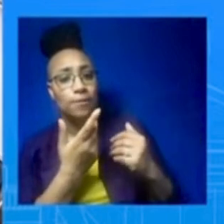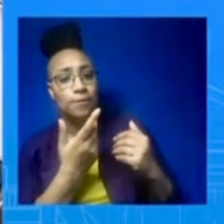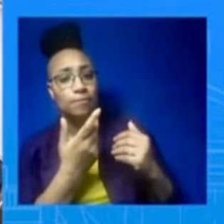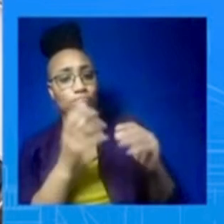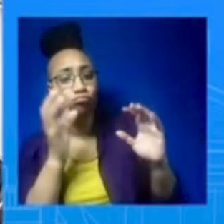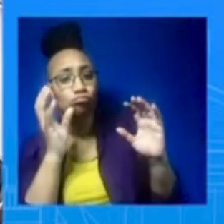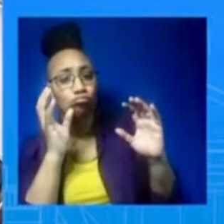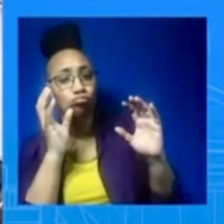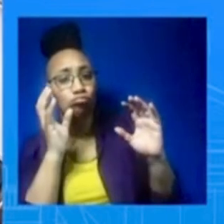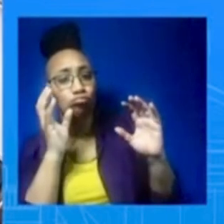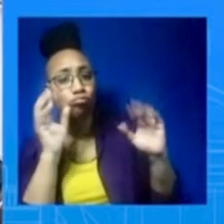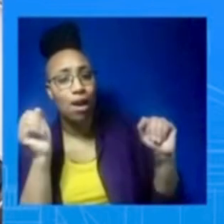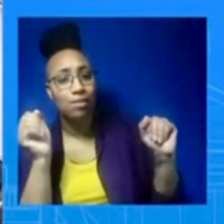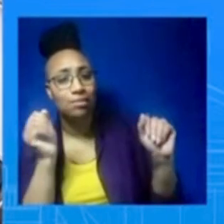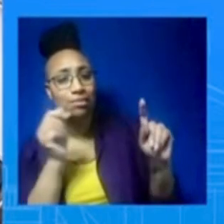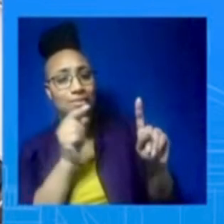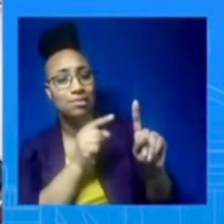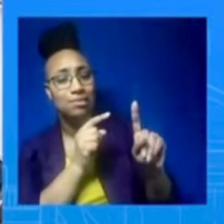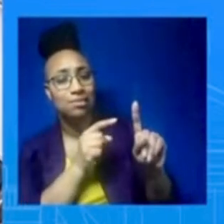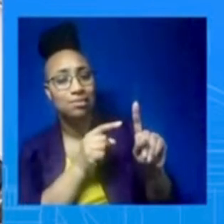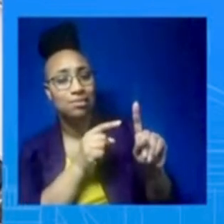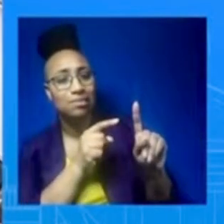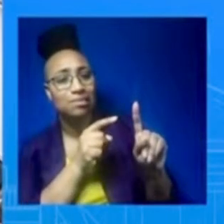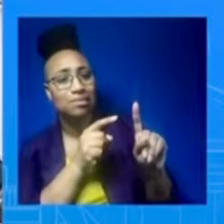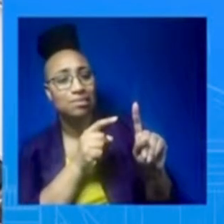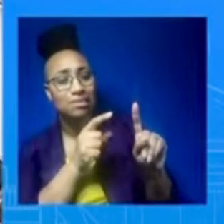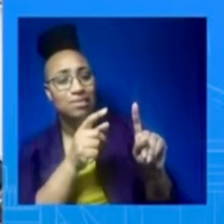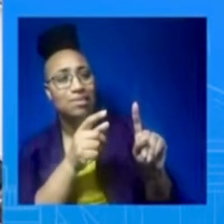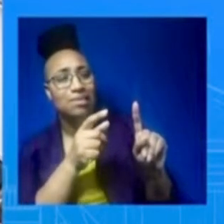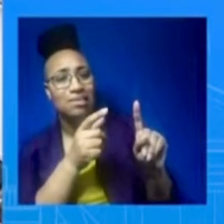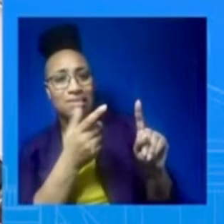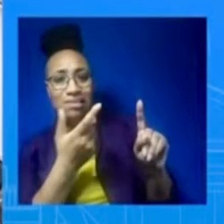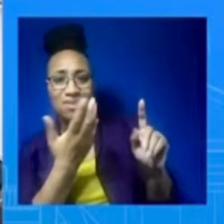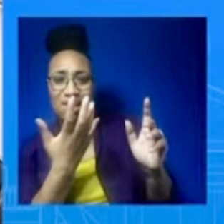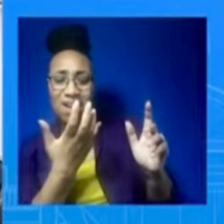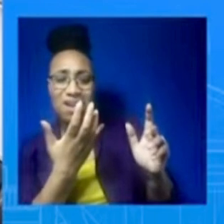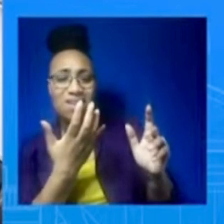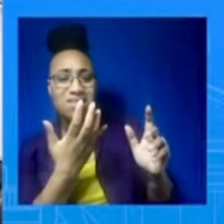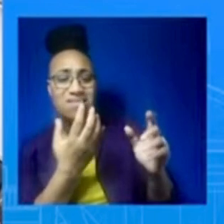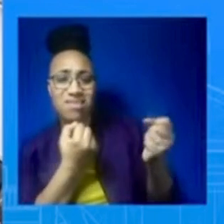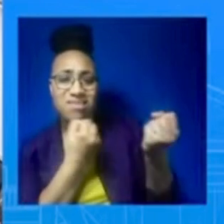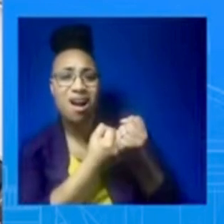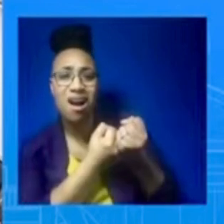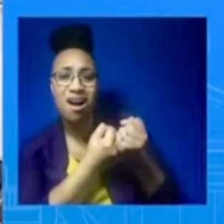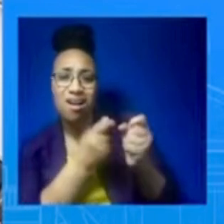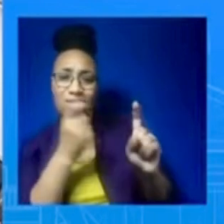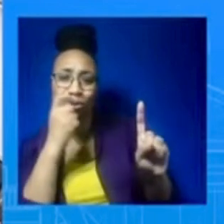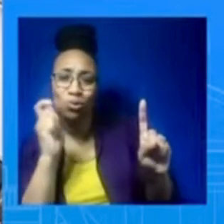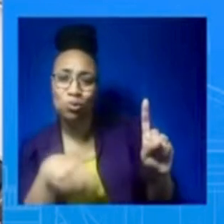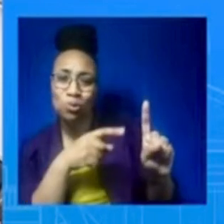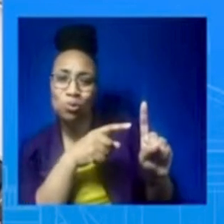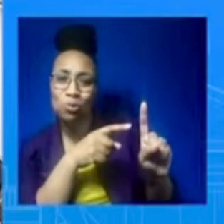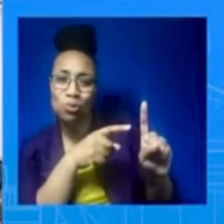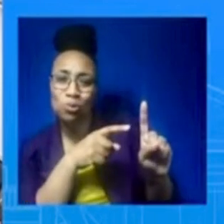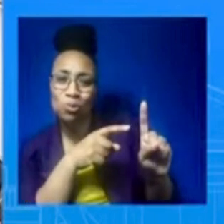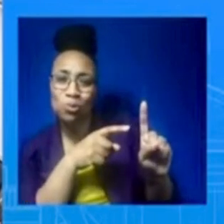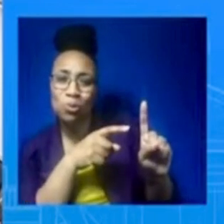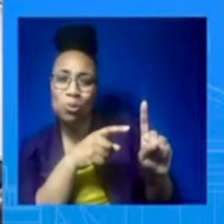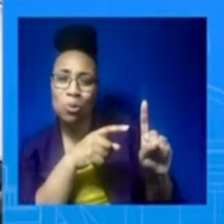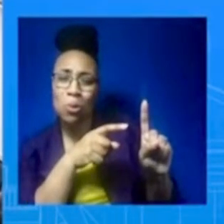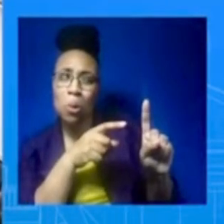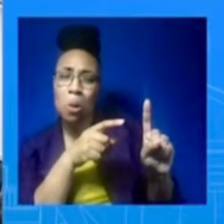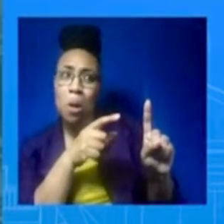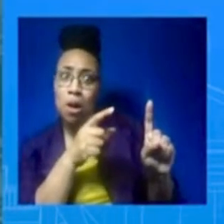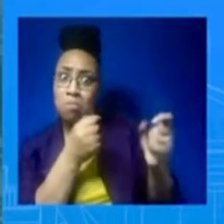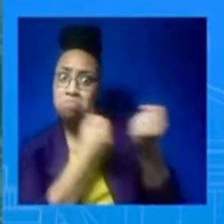And is his audience, will you consider it to be a domestic audience back home? is his audience Russia and other countries in Eastern Europe?